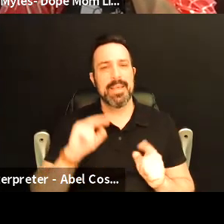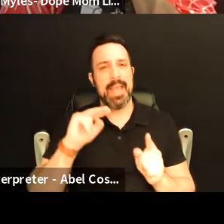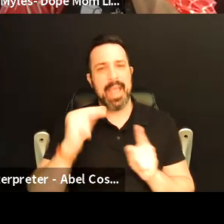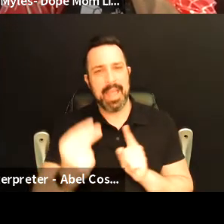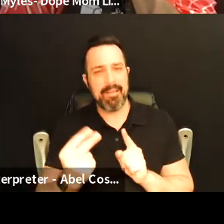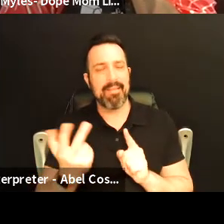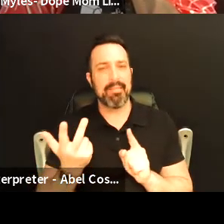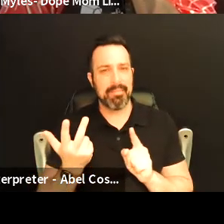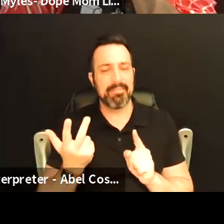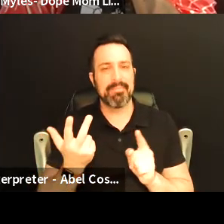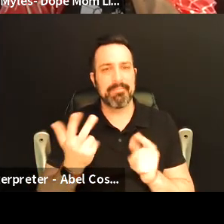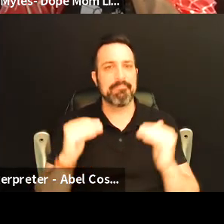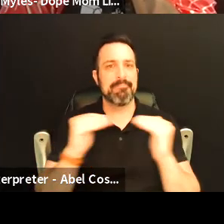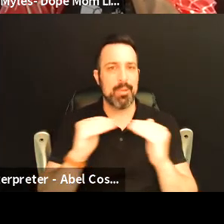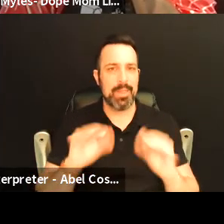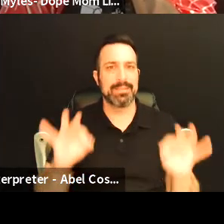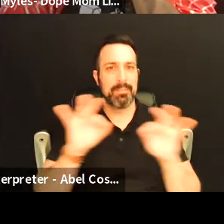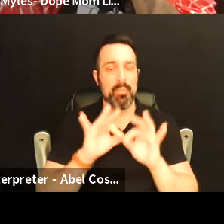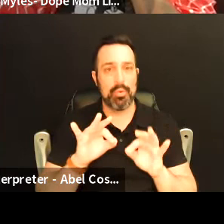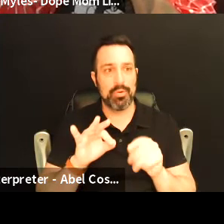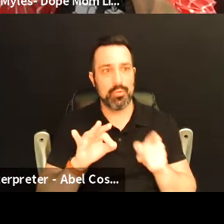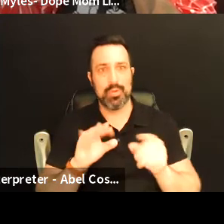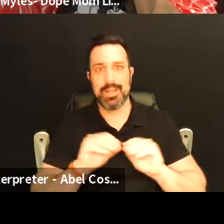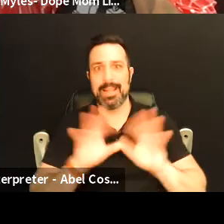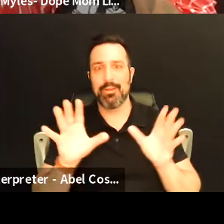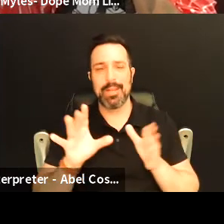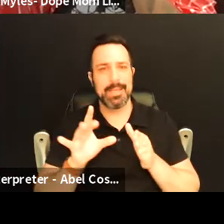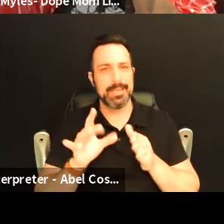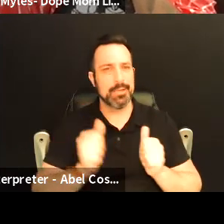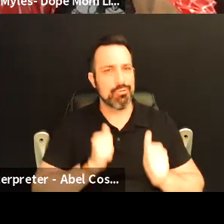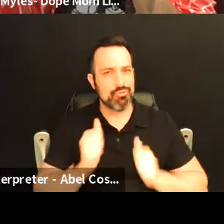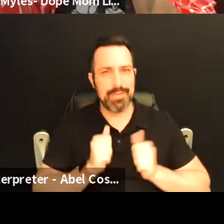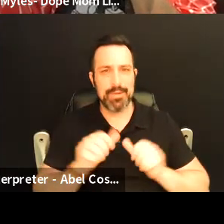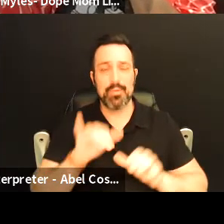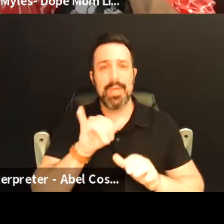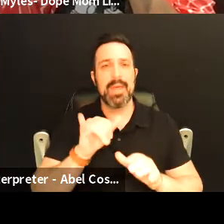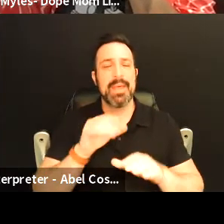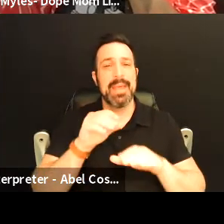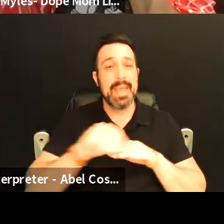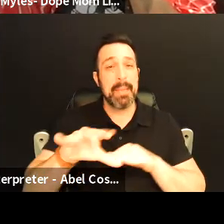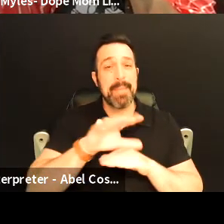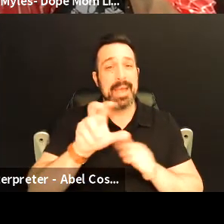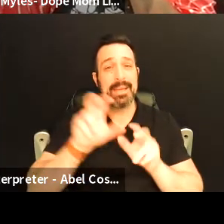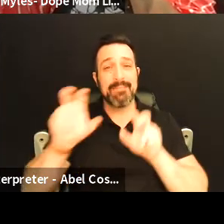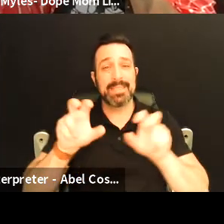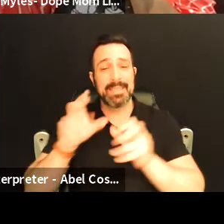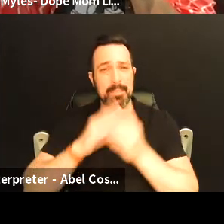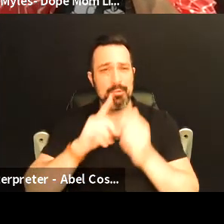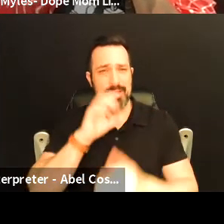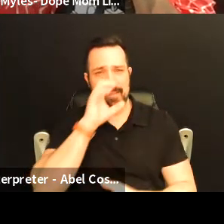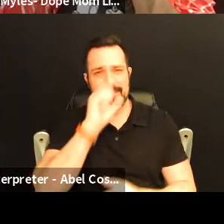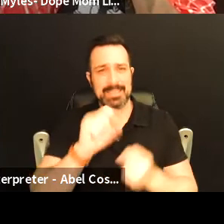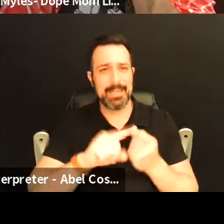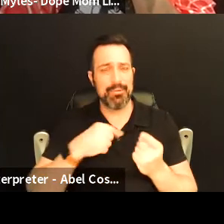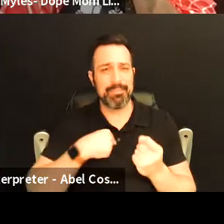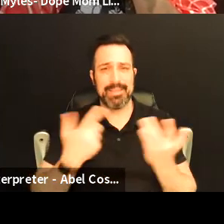perspective and equally as important and you were clearly driven to do this and the impact investing piece is just fascinating to me just because I